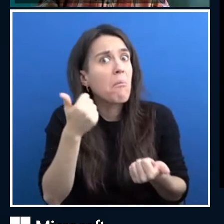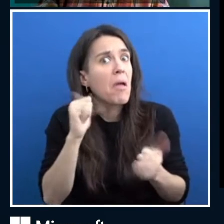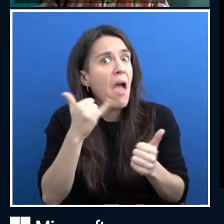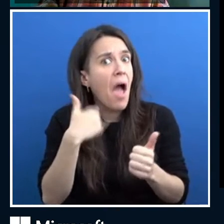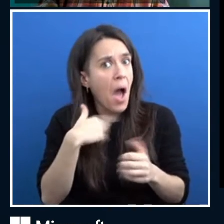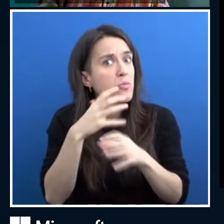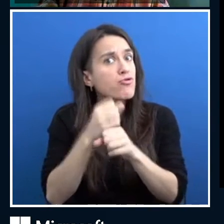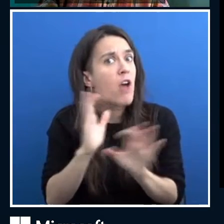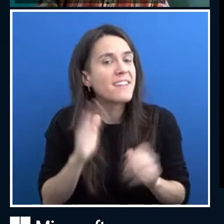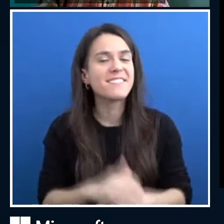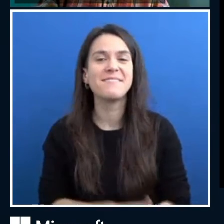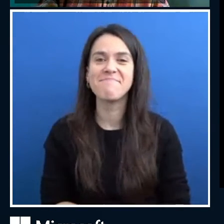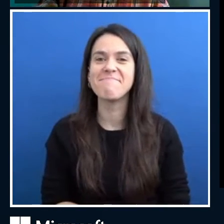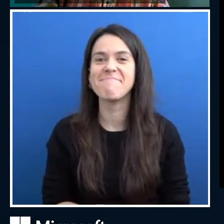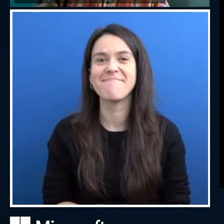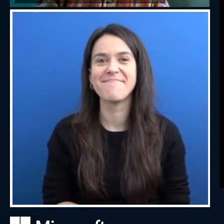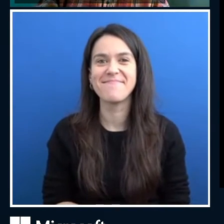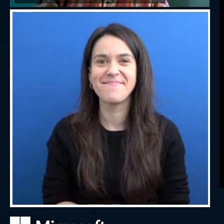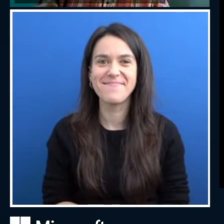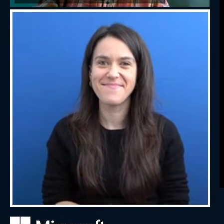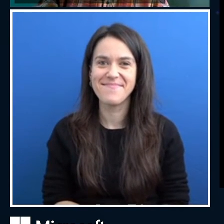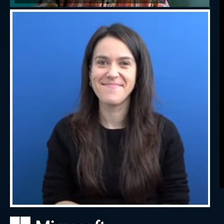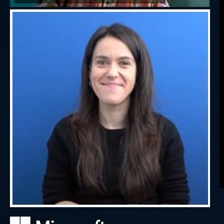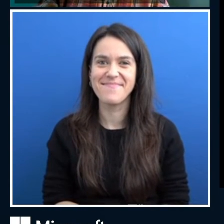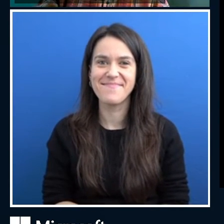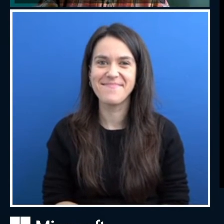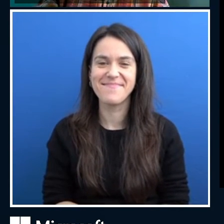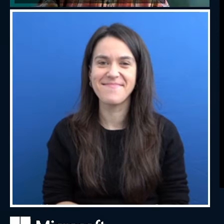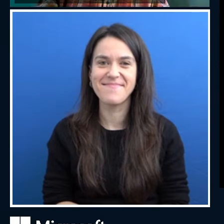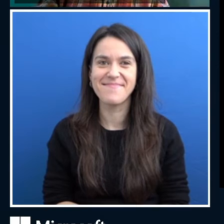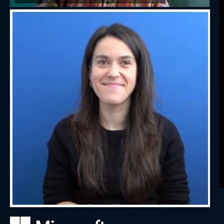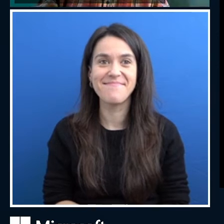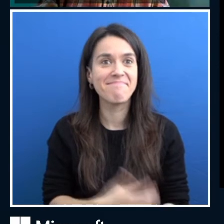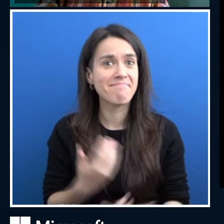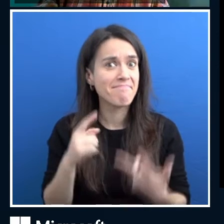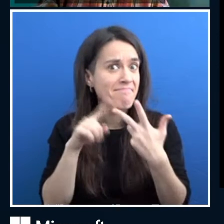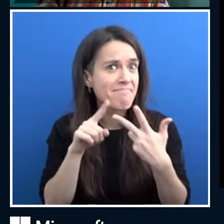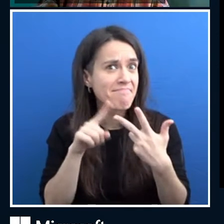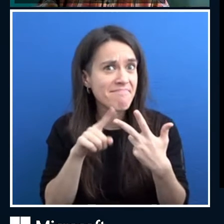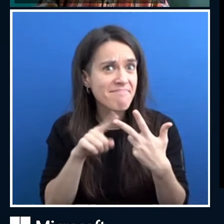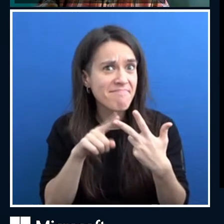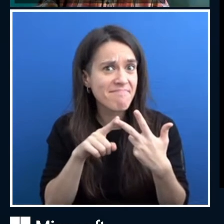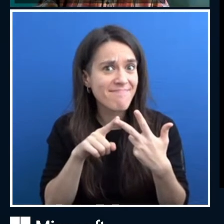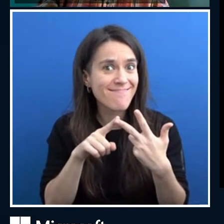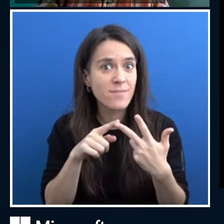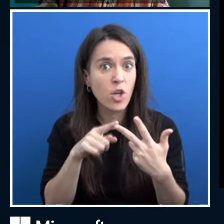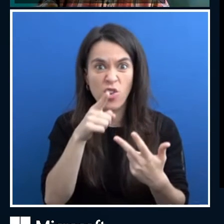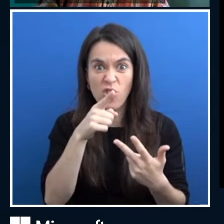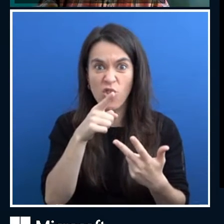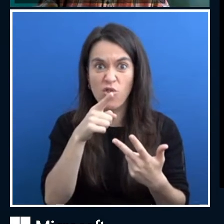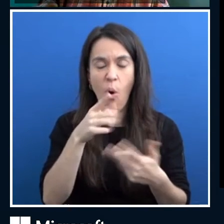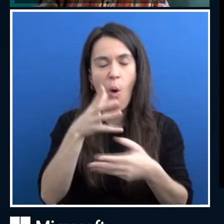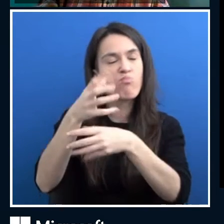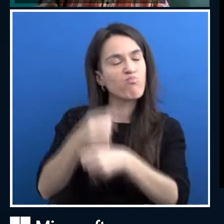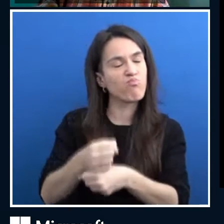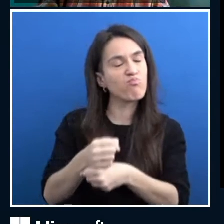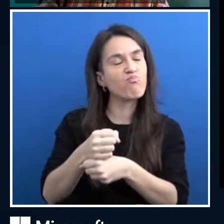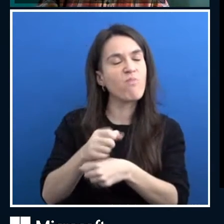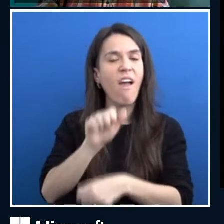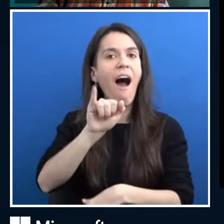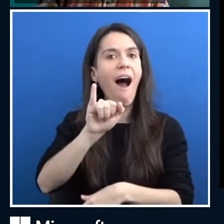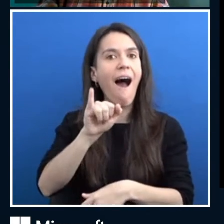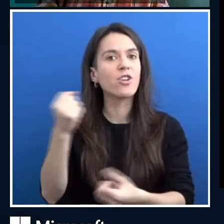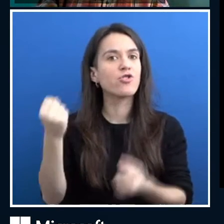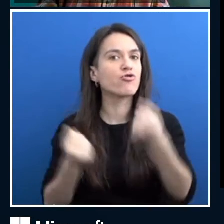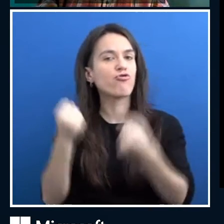allow an AI to, would you trust an AI to assist your driving? Okay, this